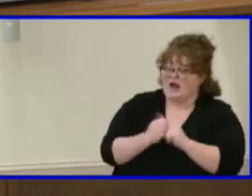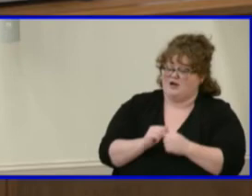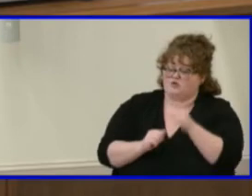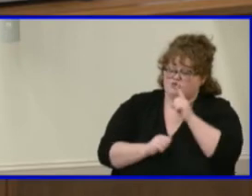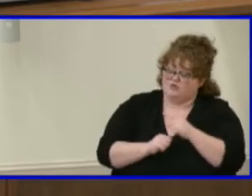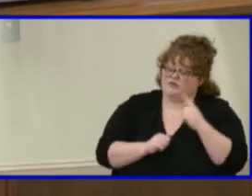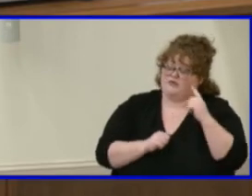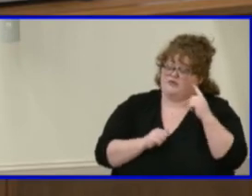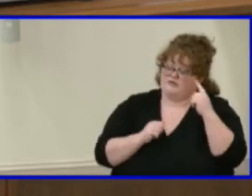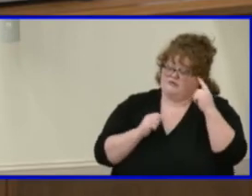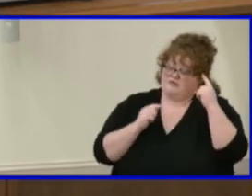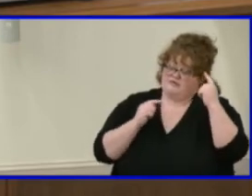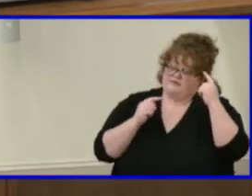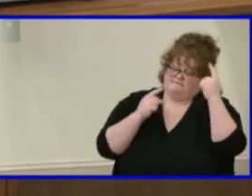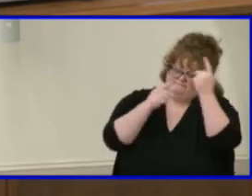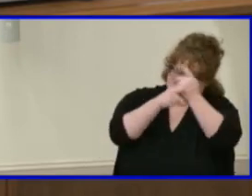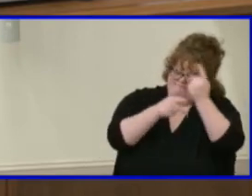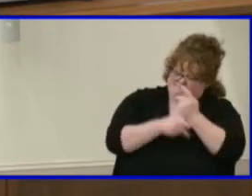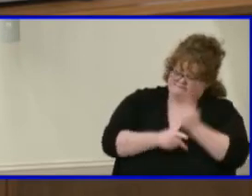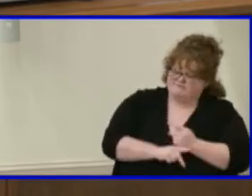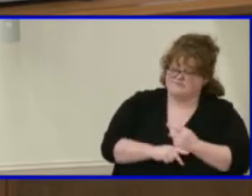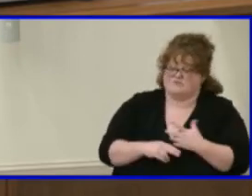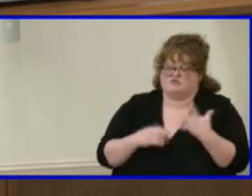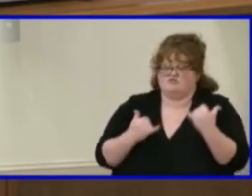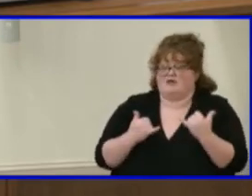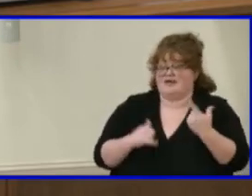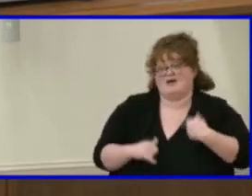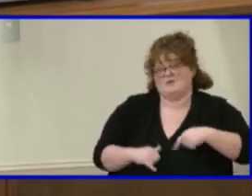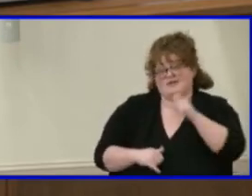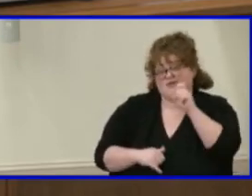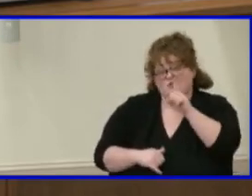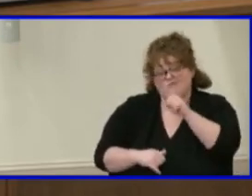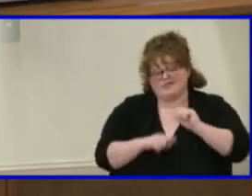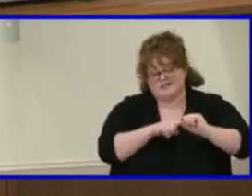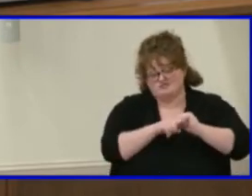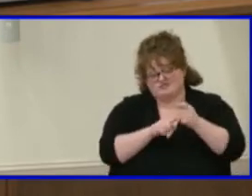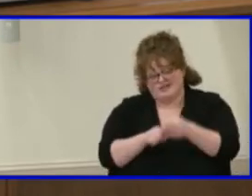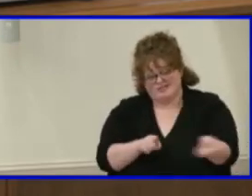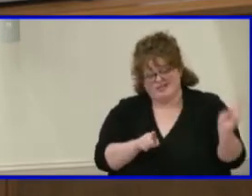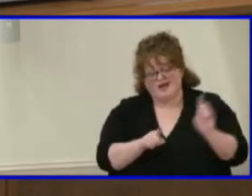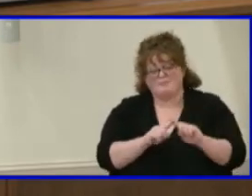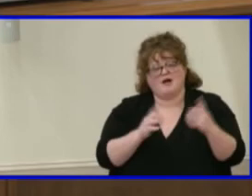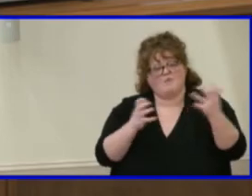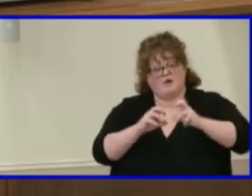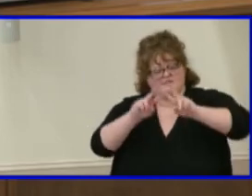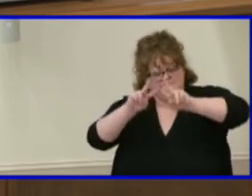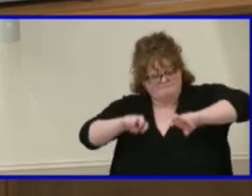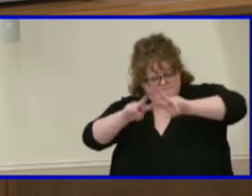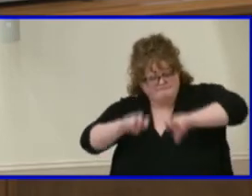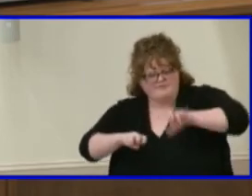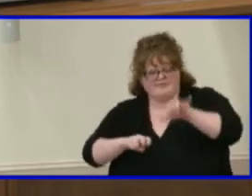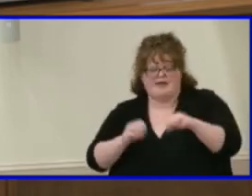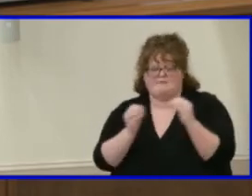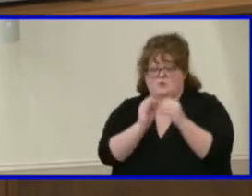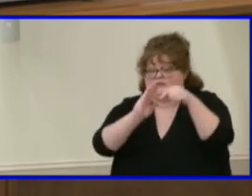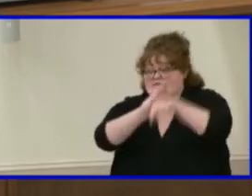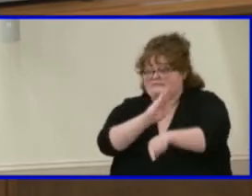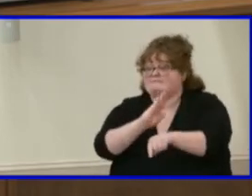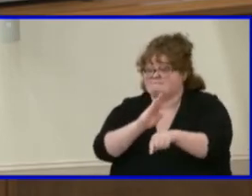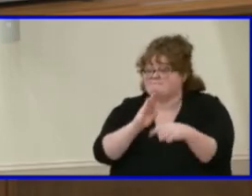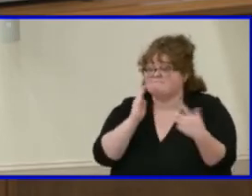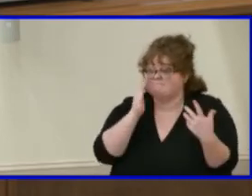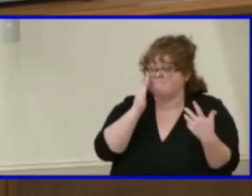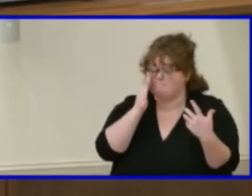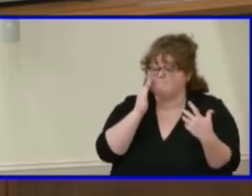don't really think we do much along those lines currently. Um, and we would like to really examine that a little more deeply, I think, and assist in that